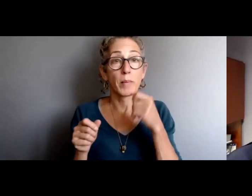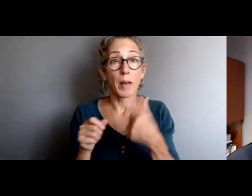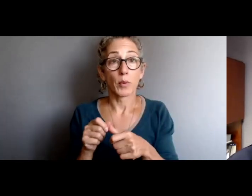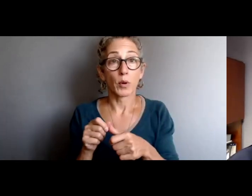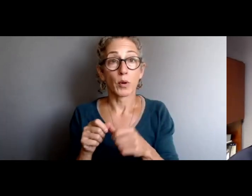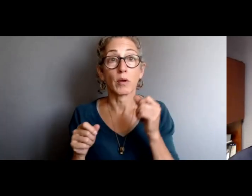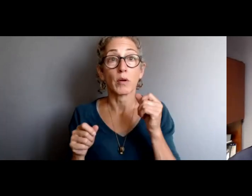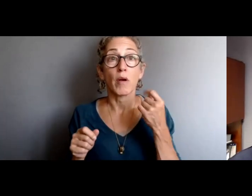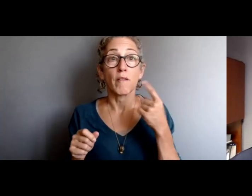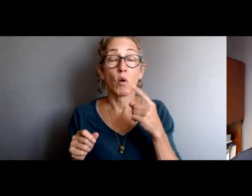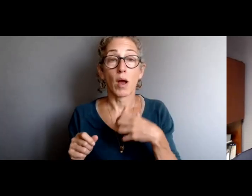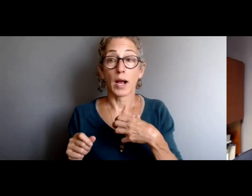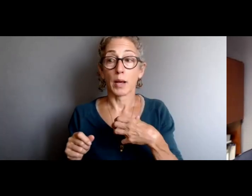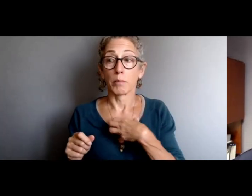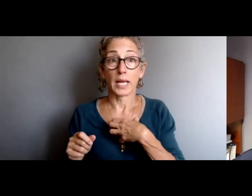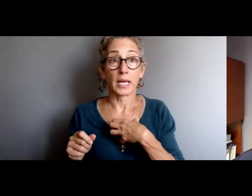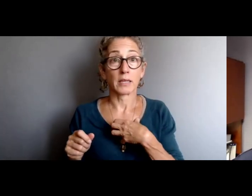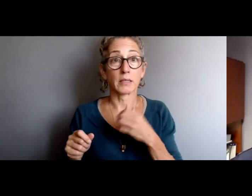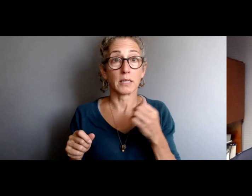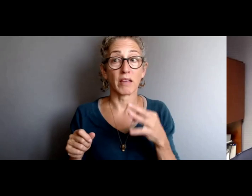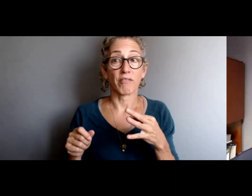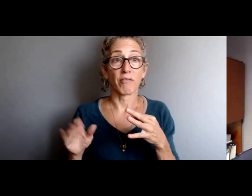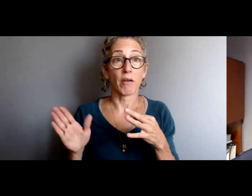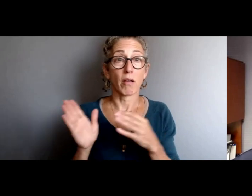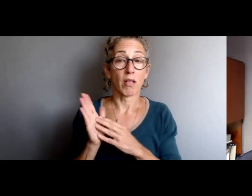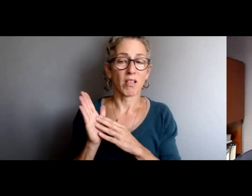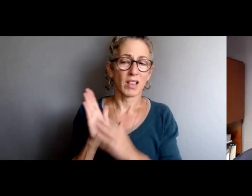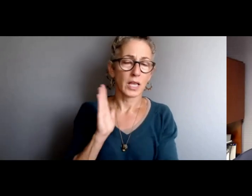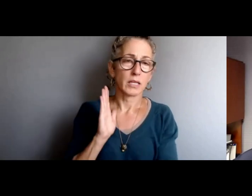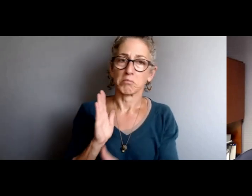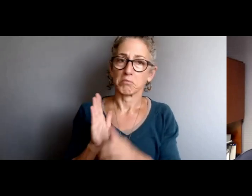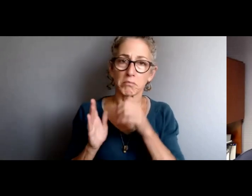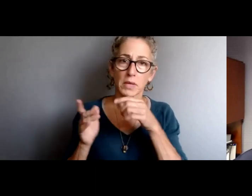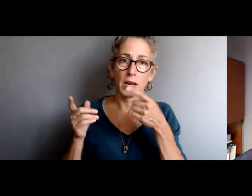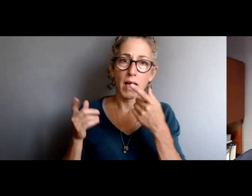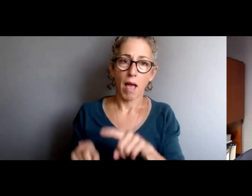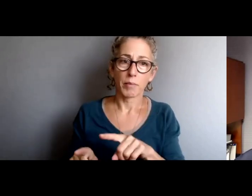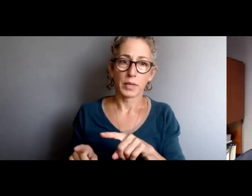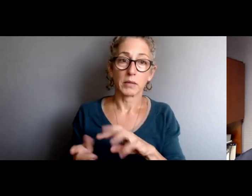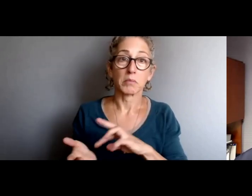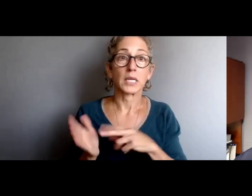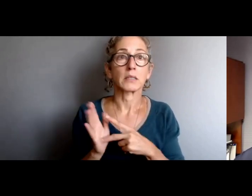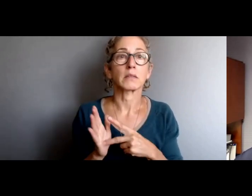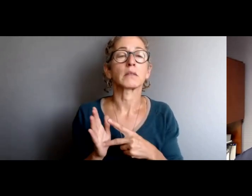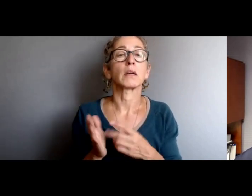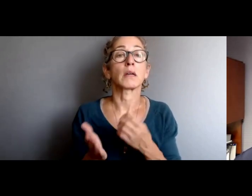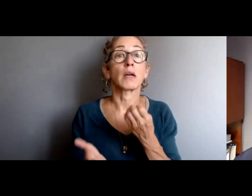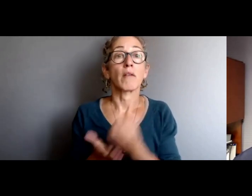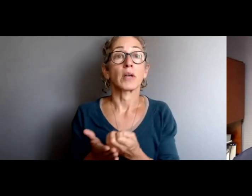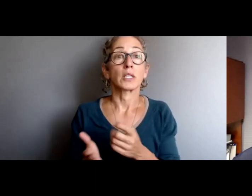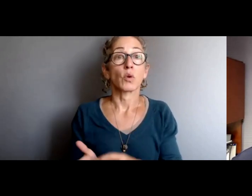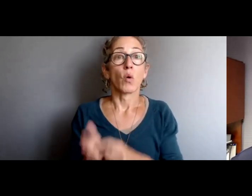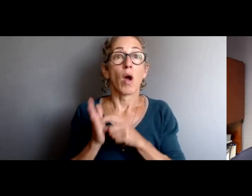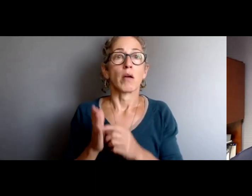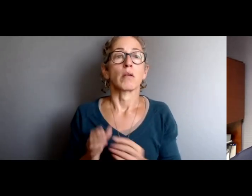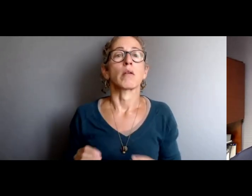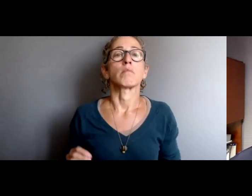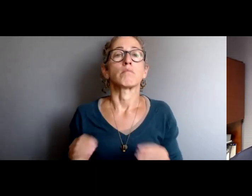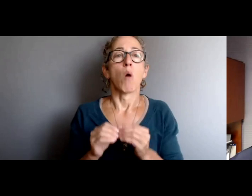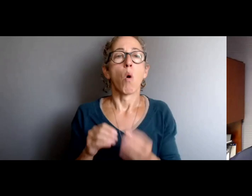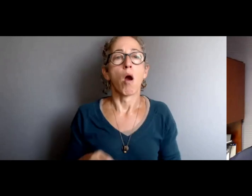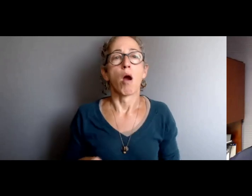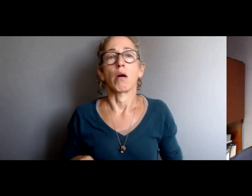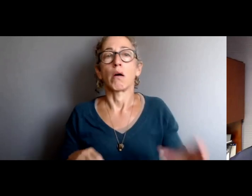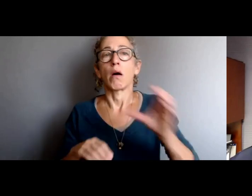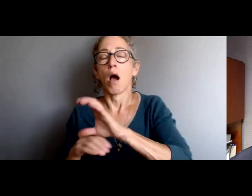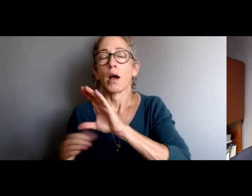be unfounded or exonerated requires a greater amount of evidence. It means the investigator